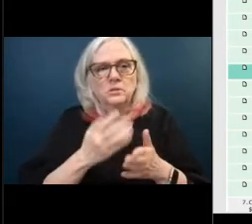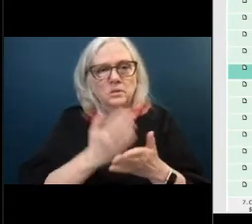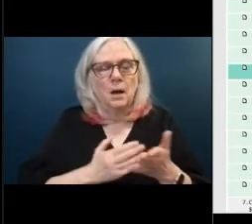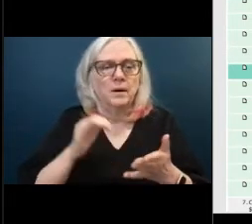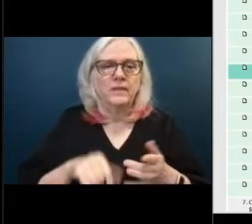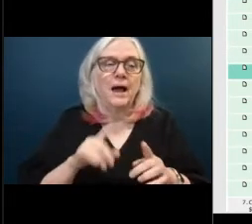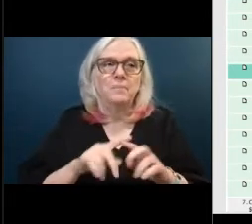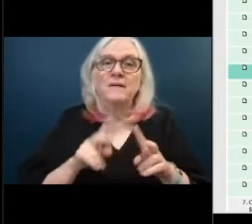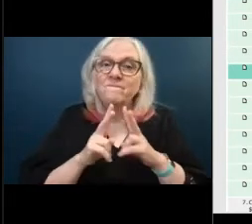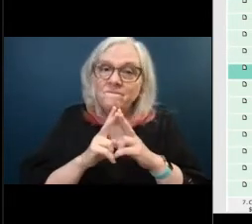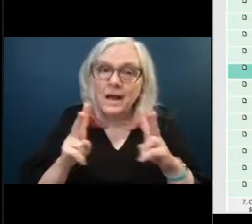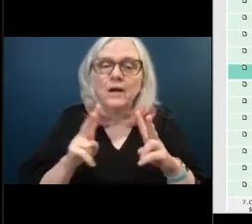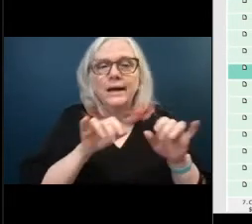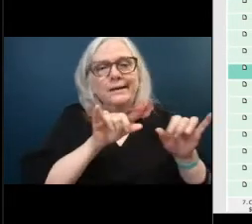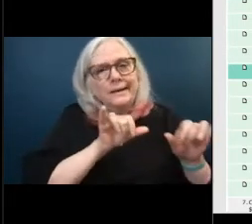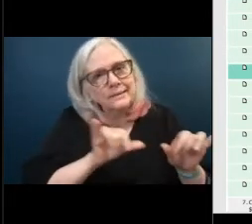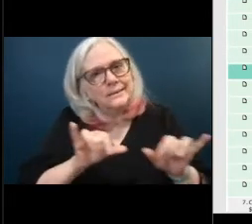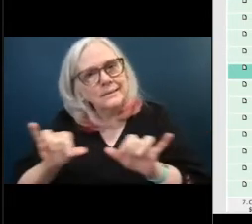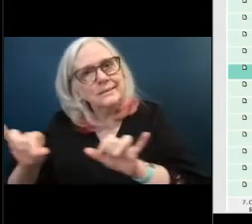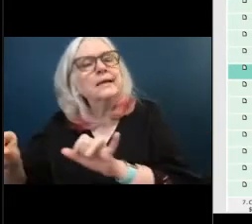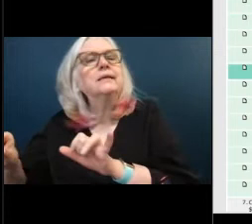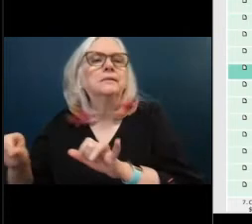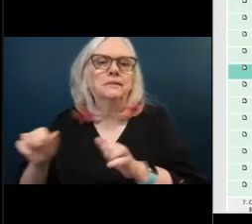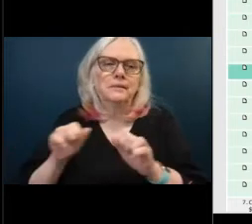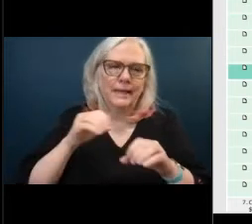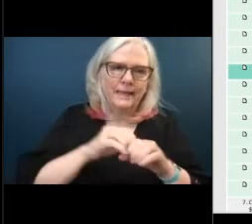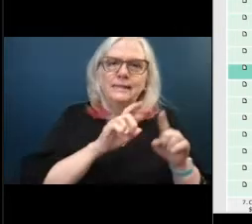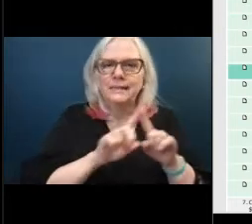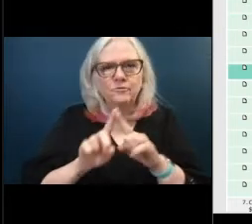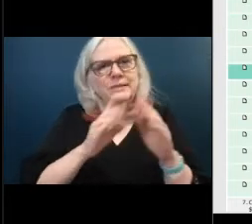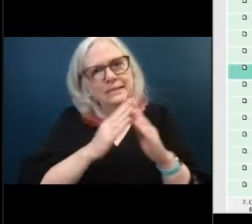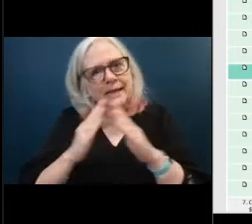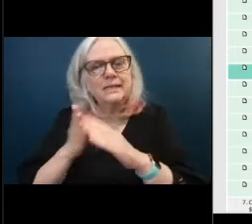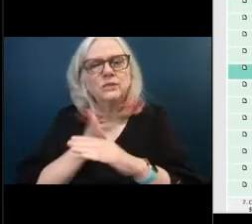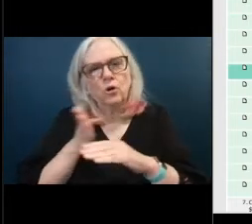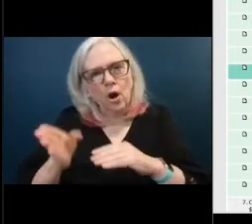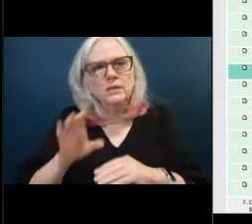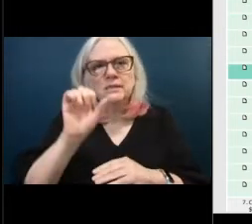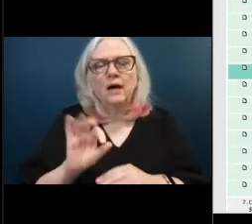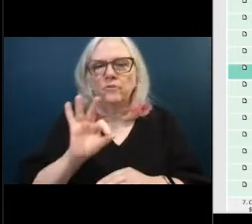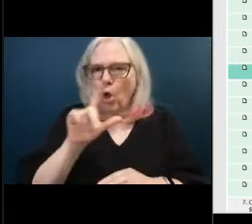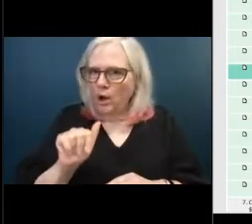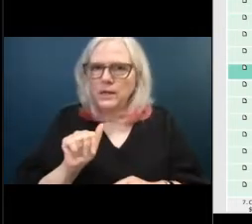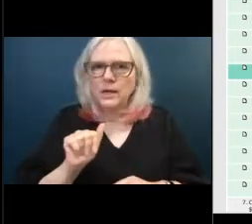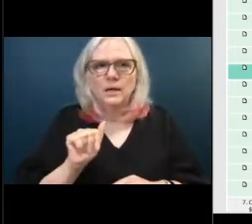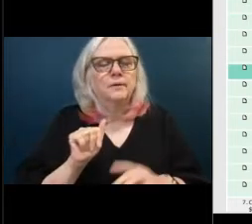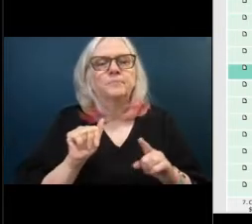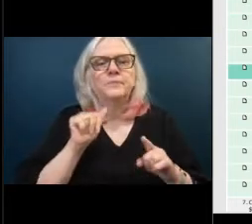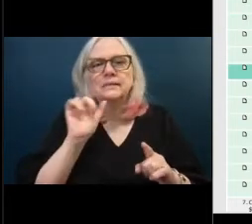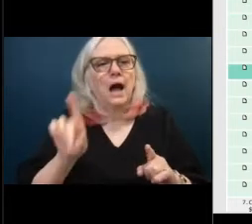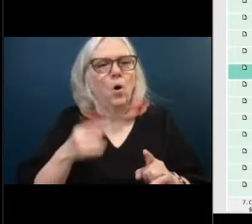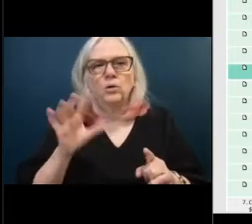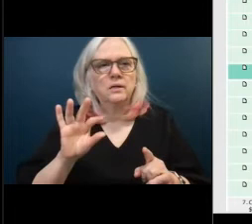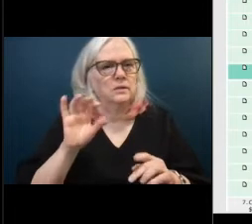consistent across the board in the south florida area if i may add um it's not just the south florida area this is a global